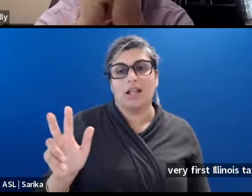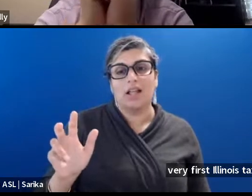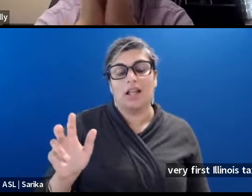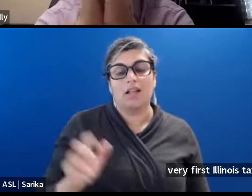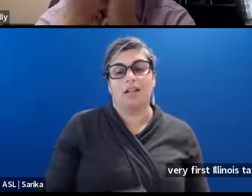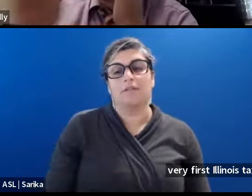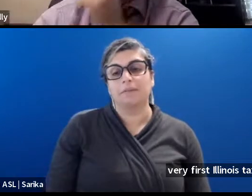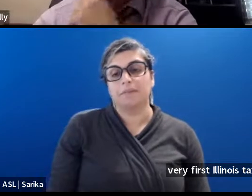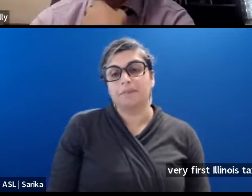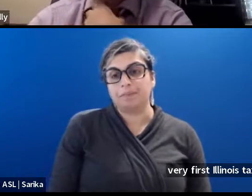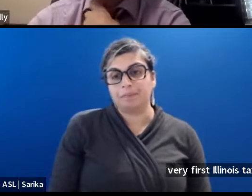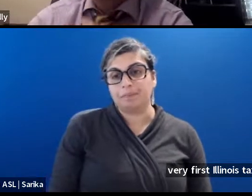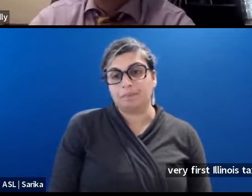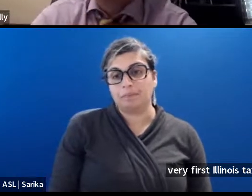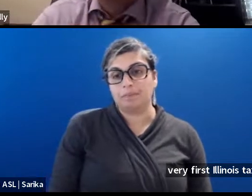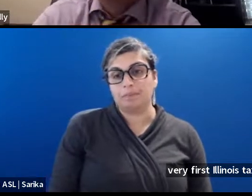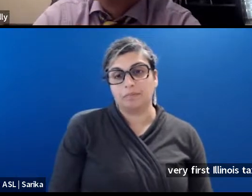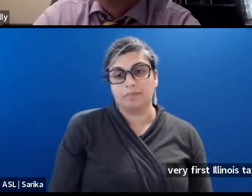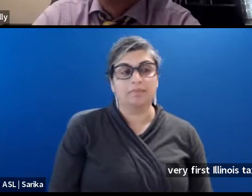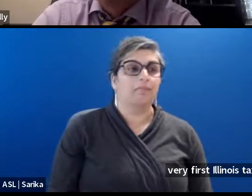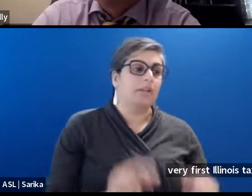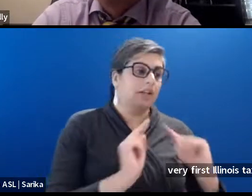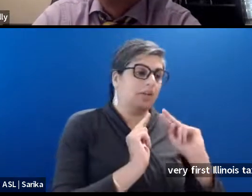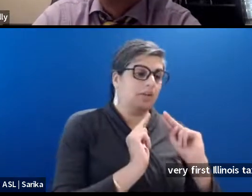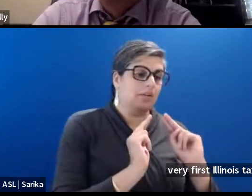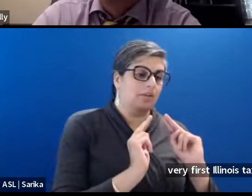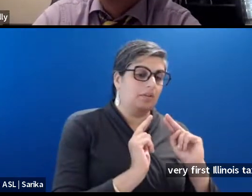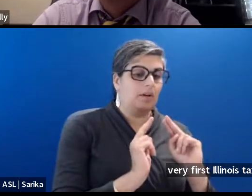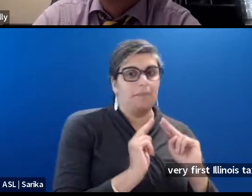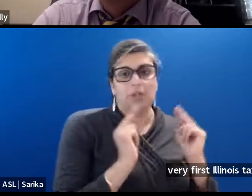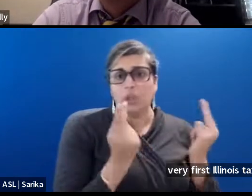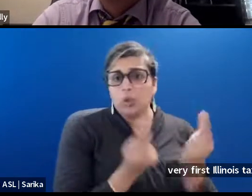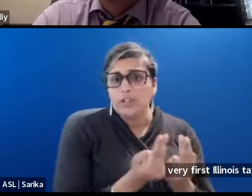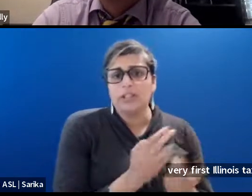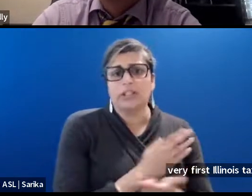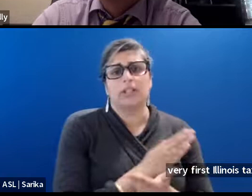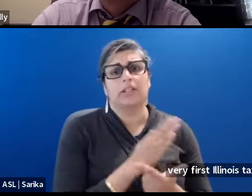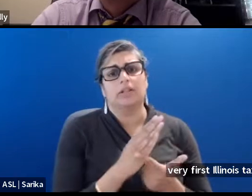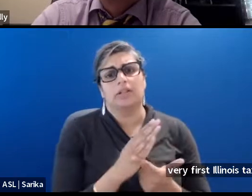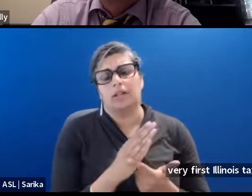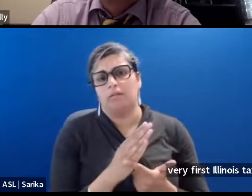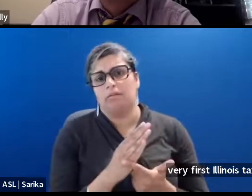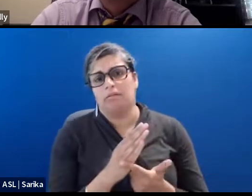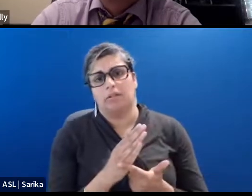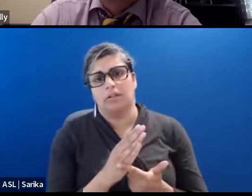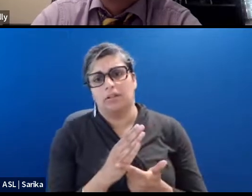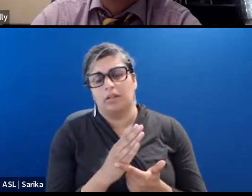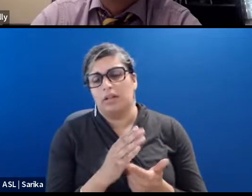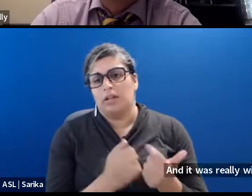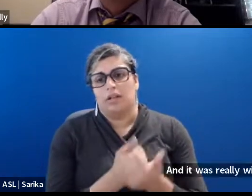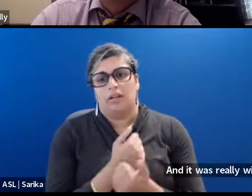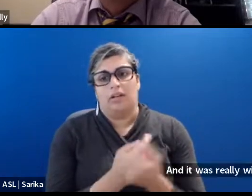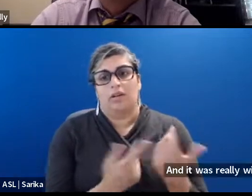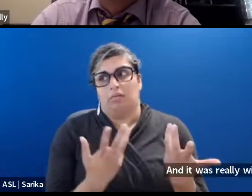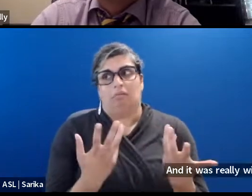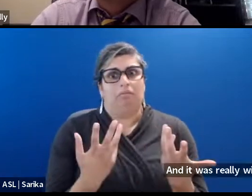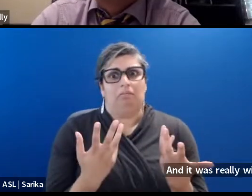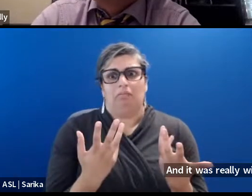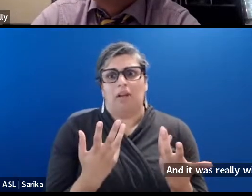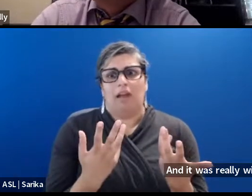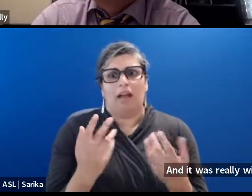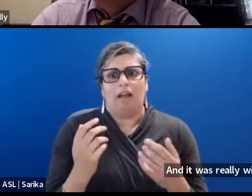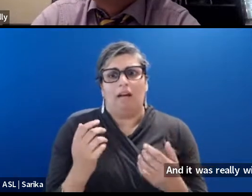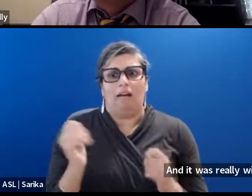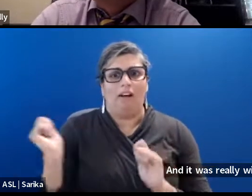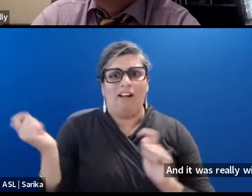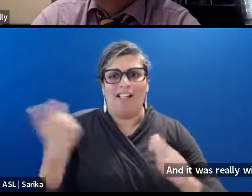of, um, the unions and everybody, um, frankly, I'd like to say all of, all